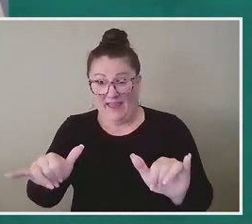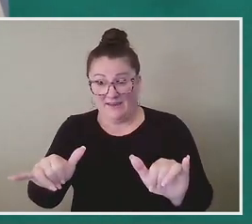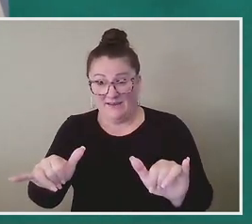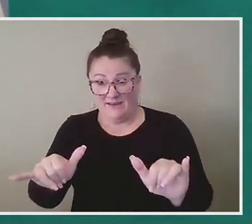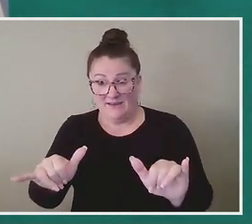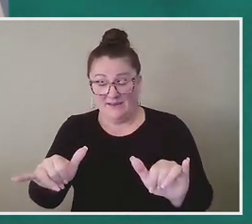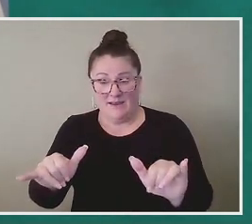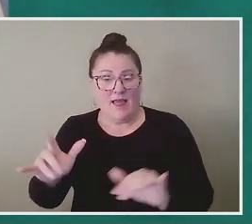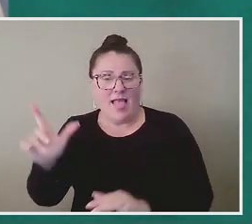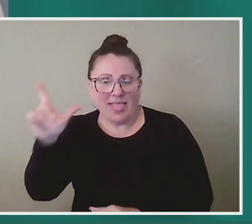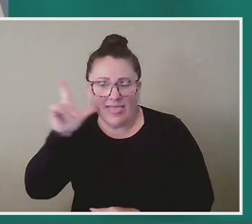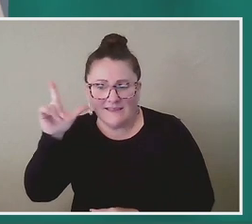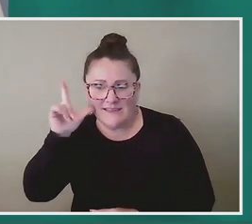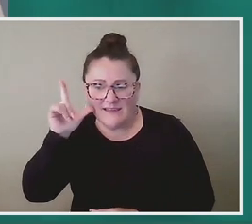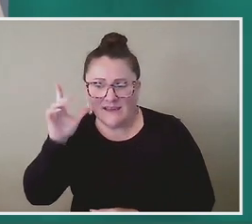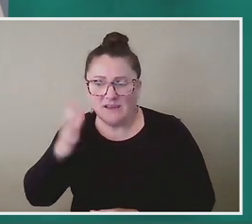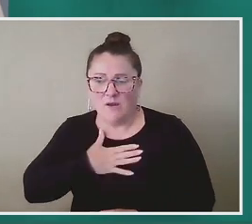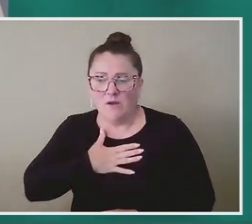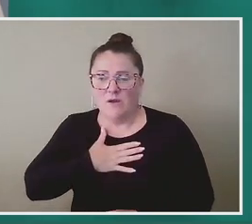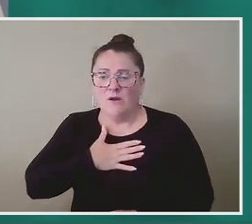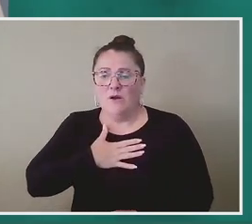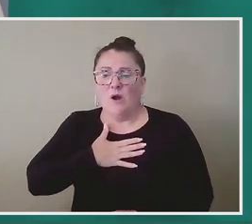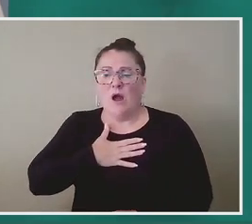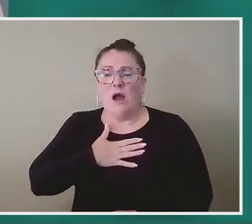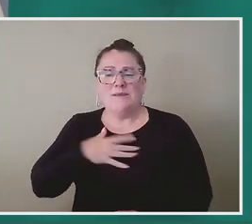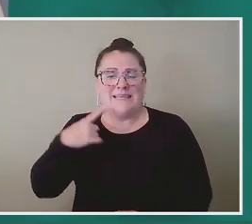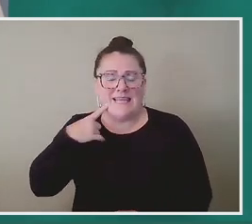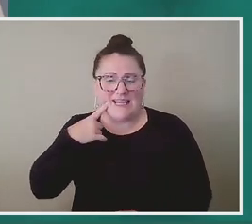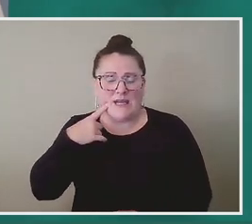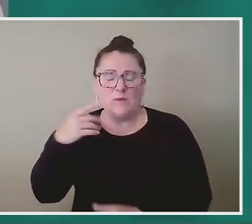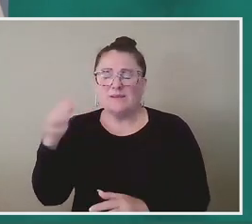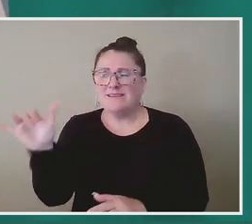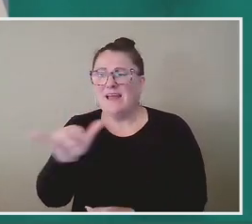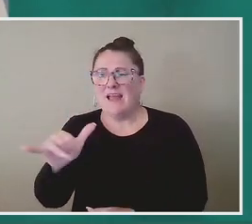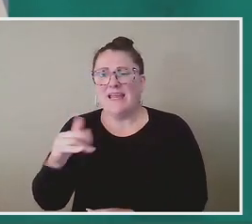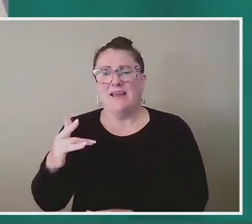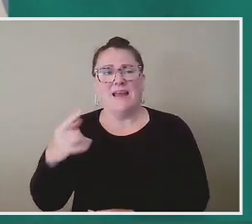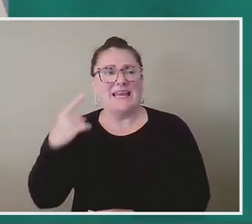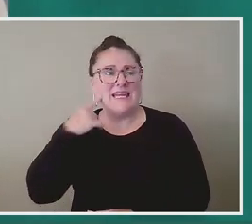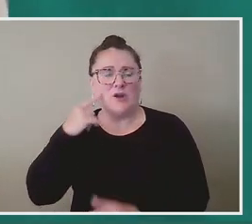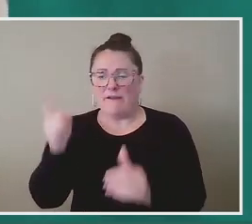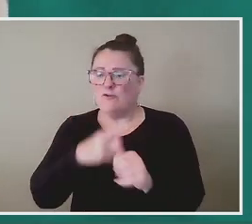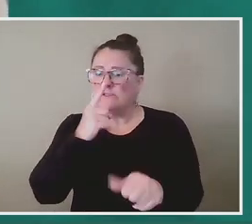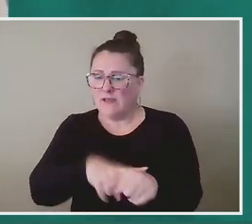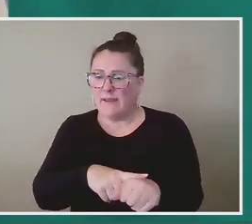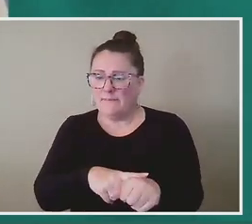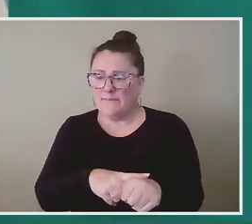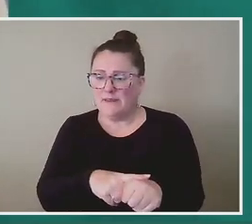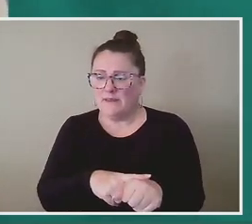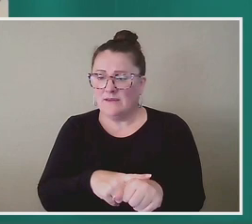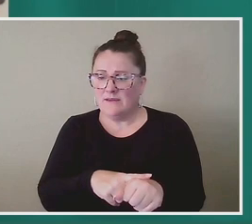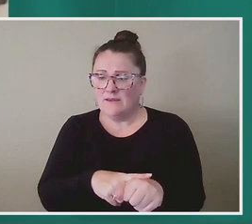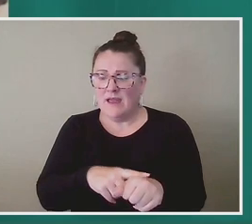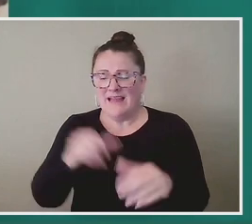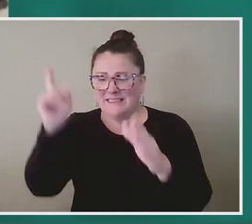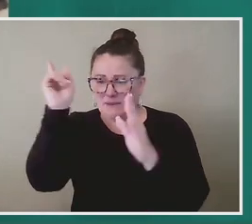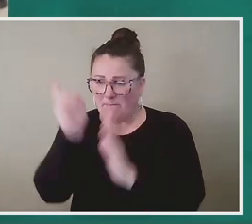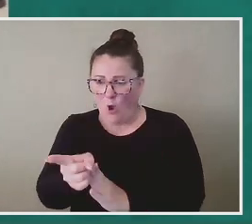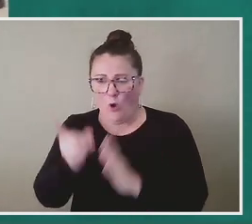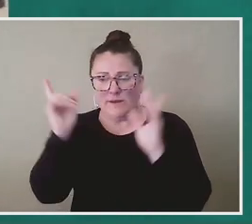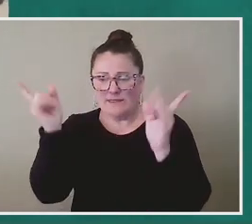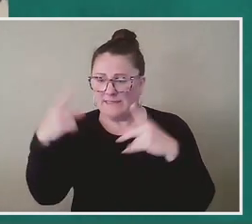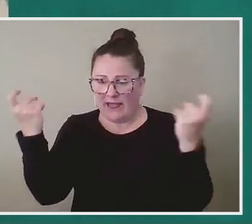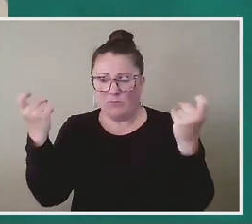to the, and, and it was almost as if I was hearing the lyrics for the first time, because, because it was this moment celebrating